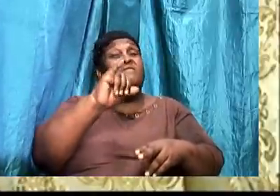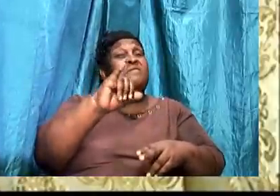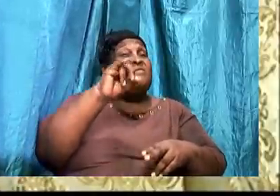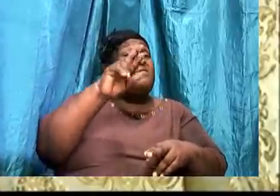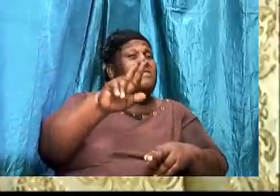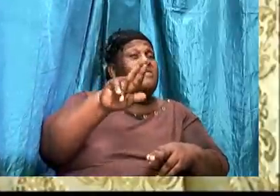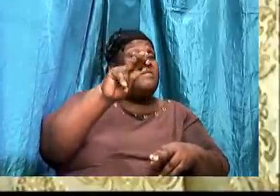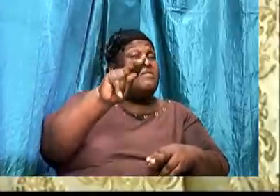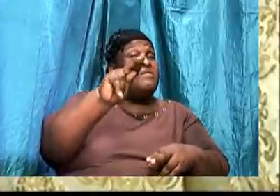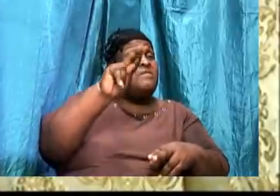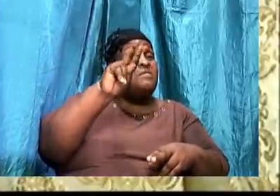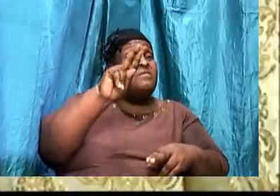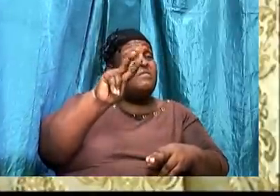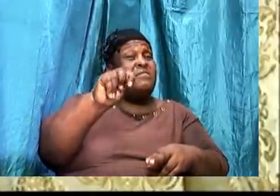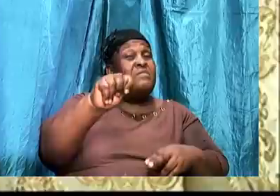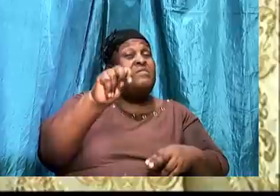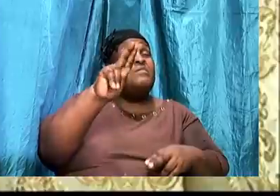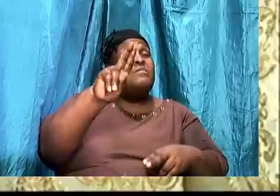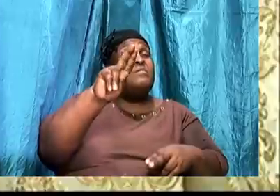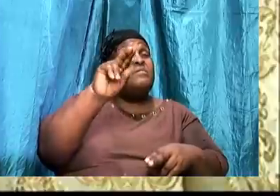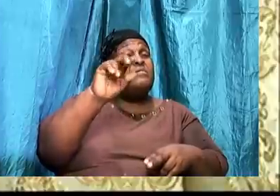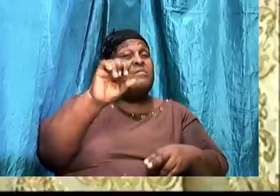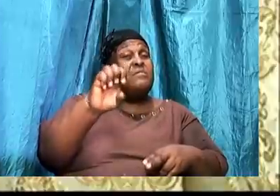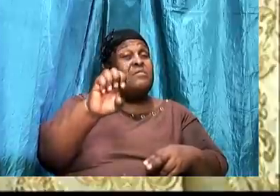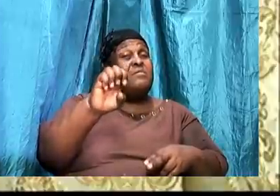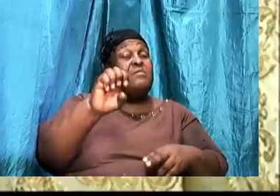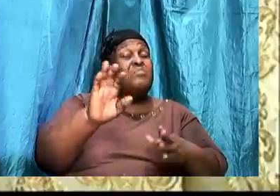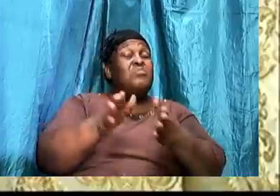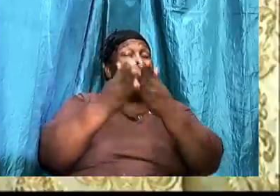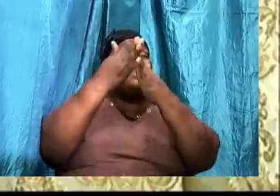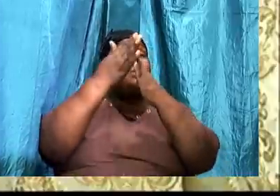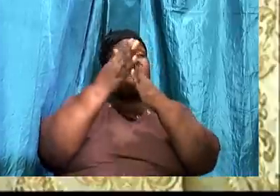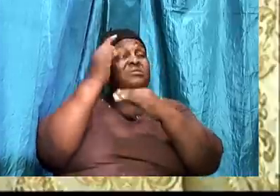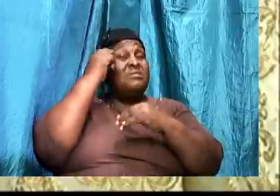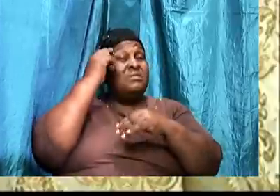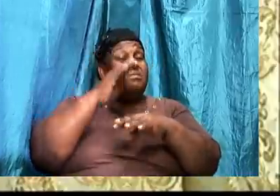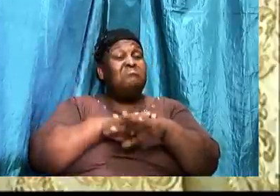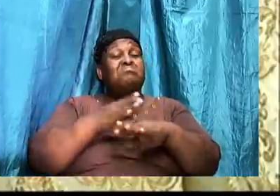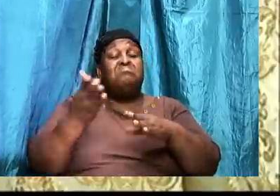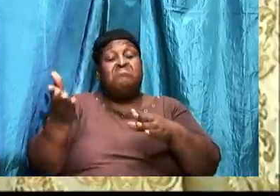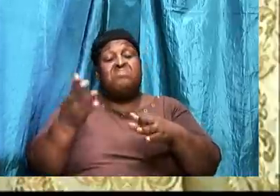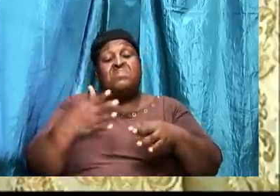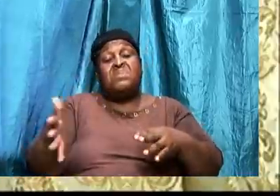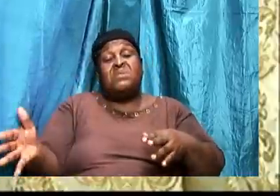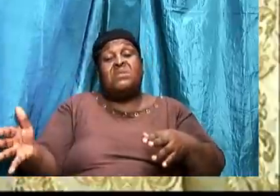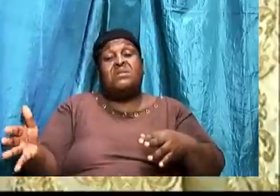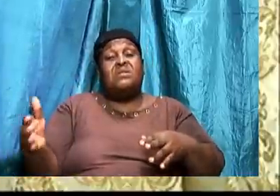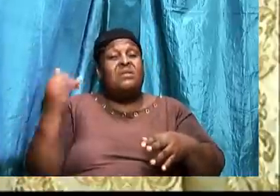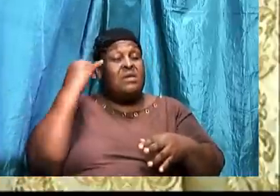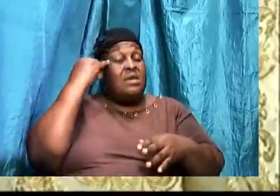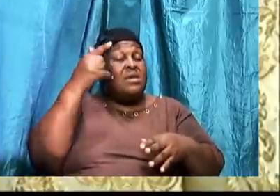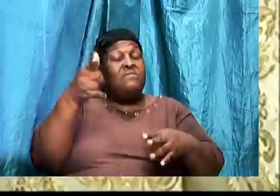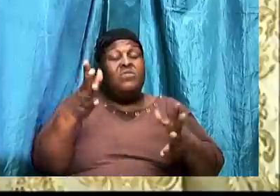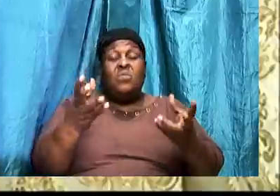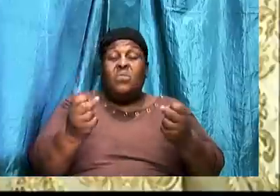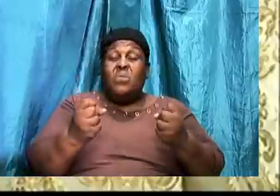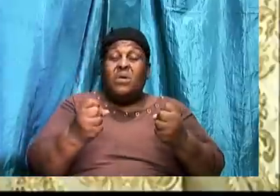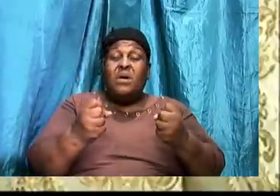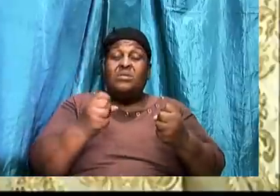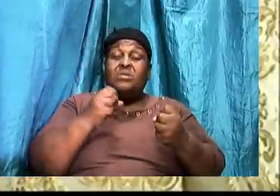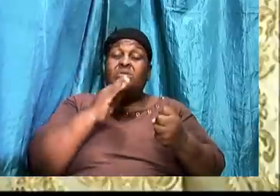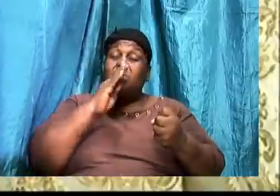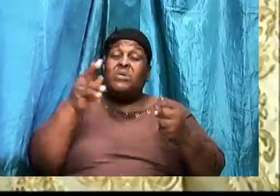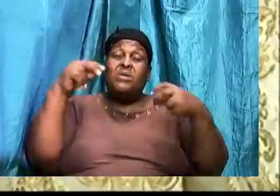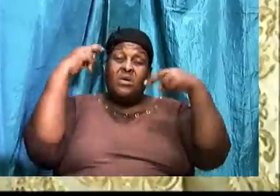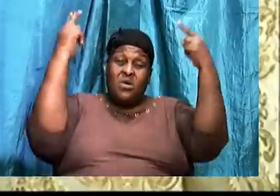any praise. Think on these things. If you want to overcome these fiery darts and these thoughts